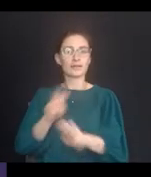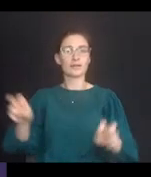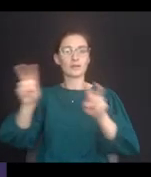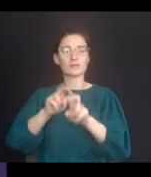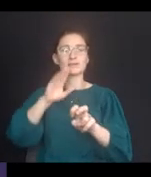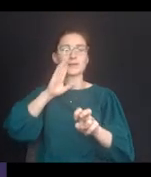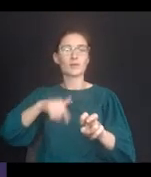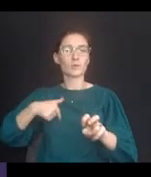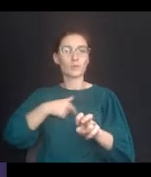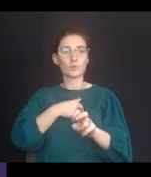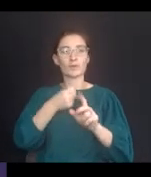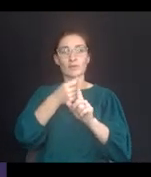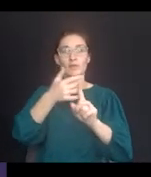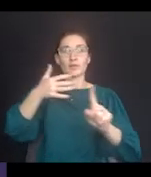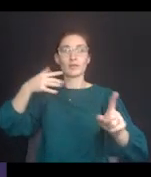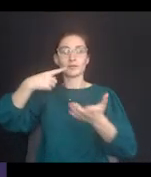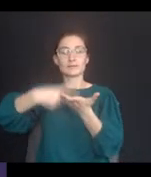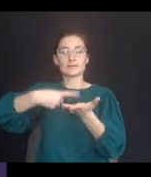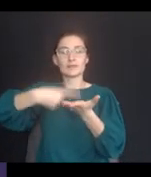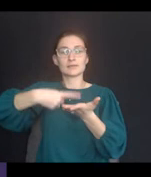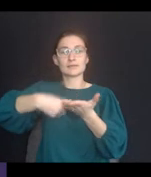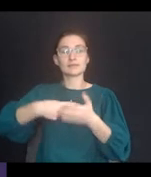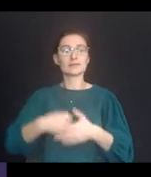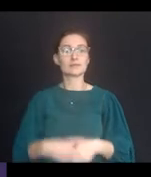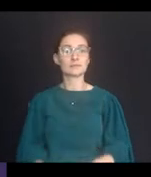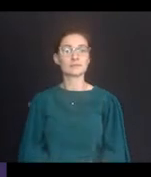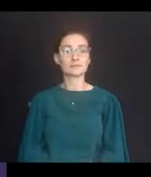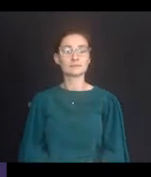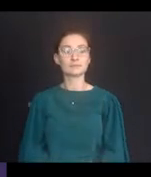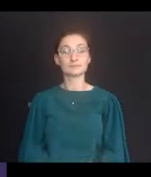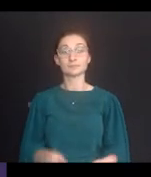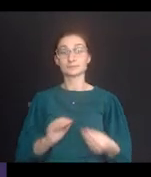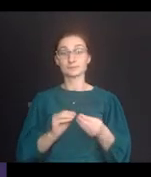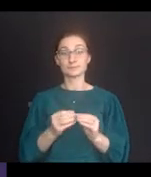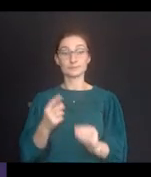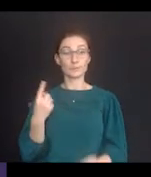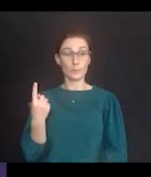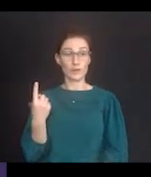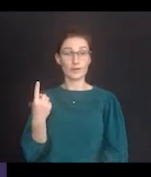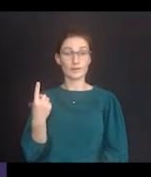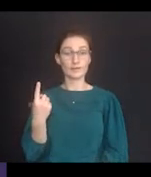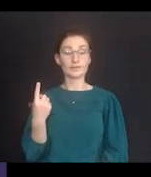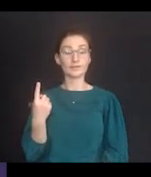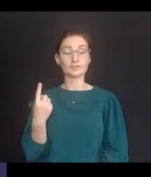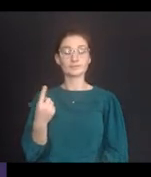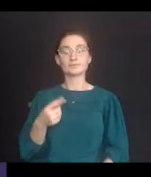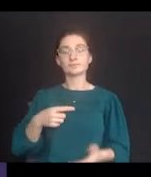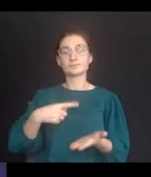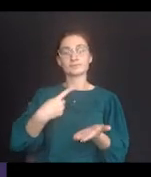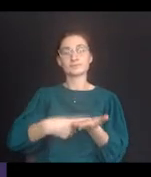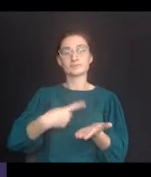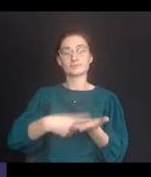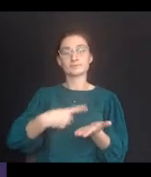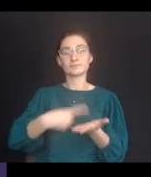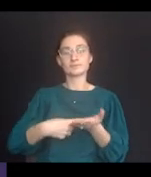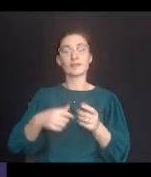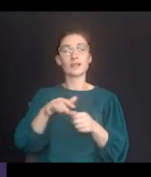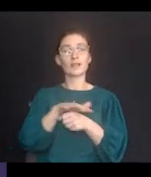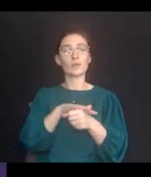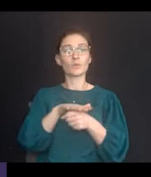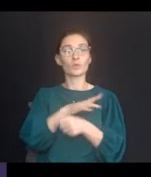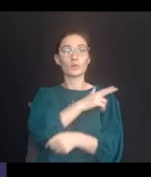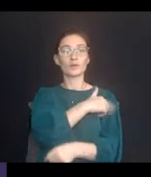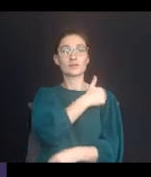analyses that I know we've been discussing. Um, hypothetical number one here talks about a